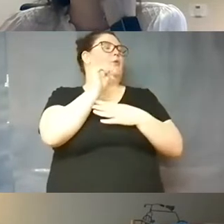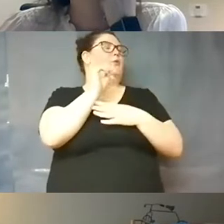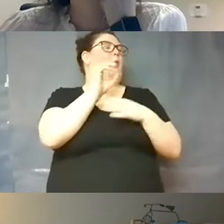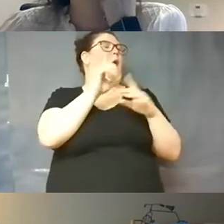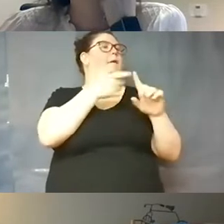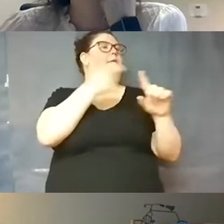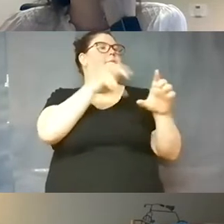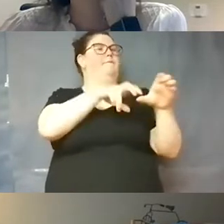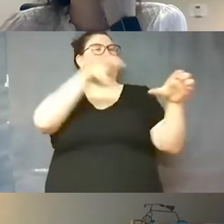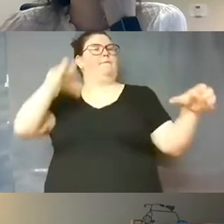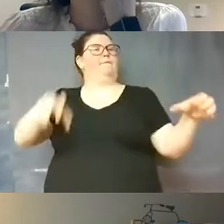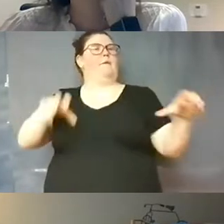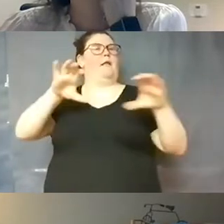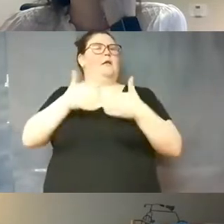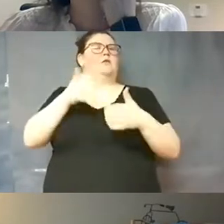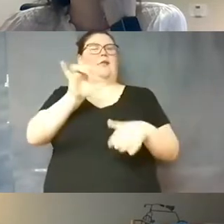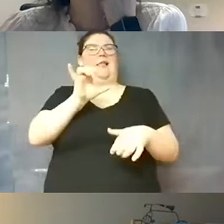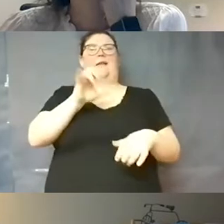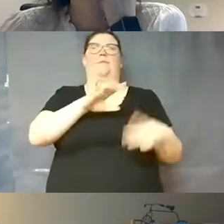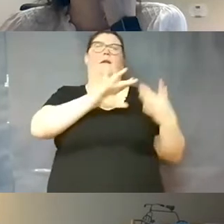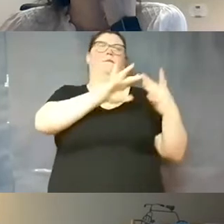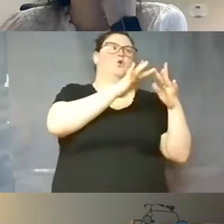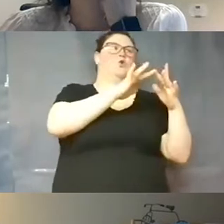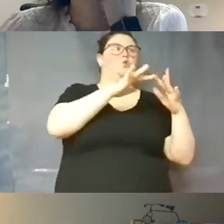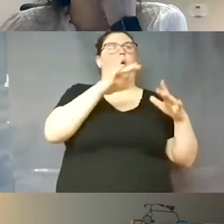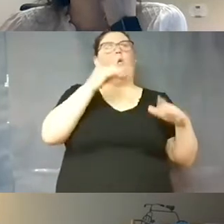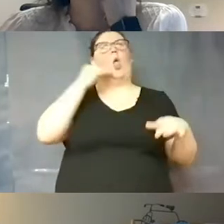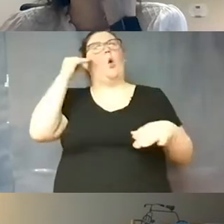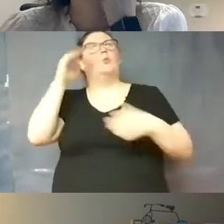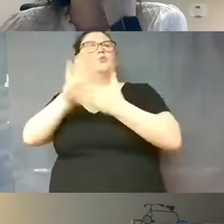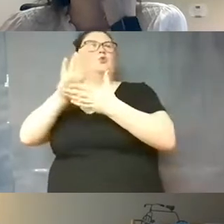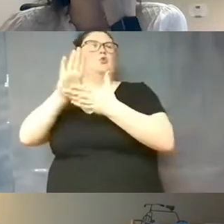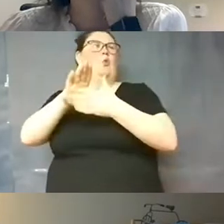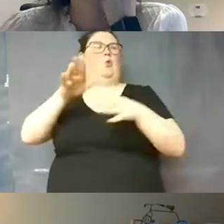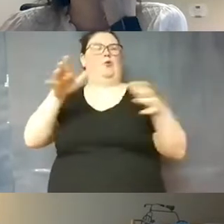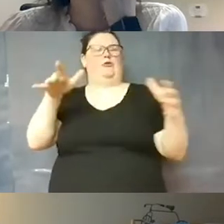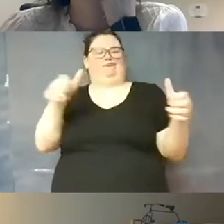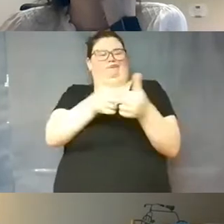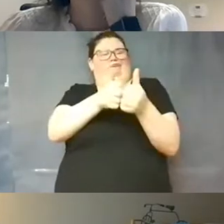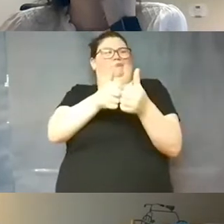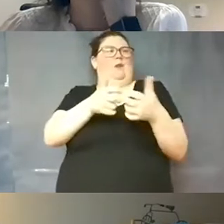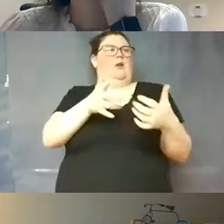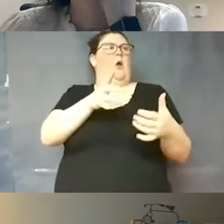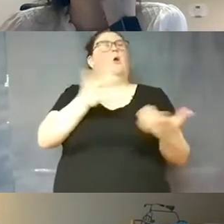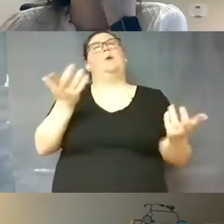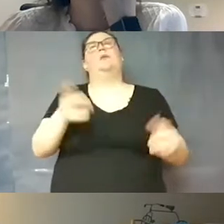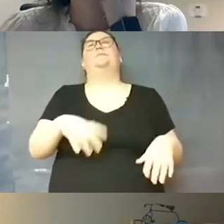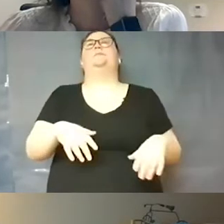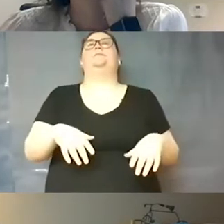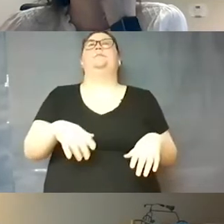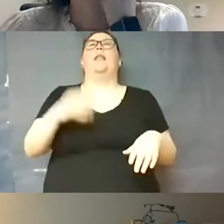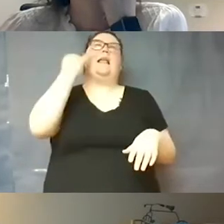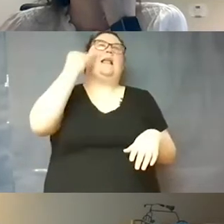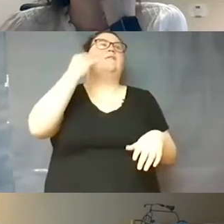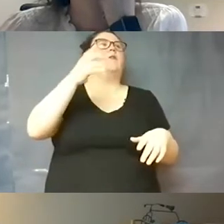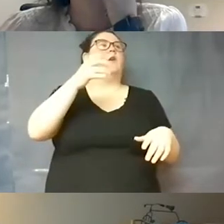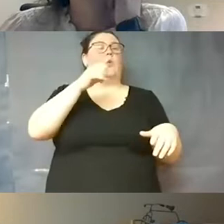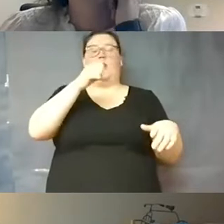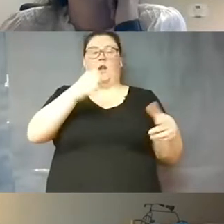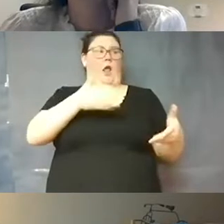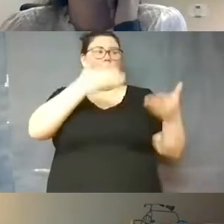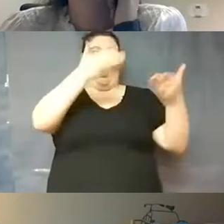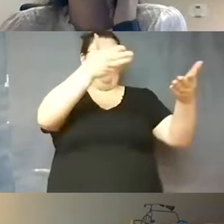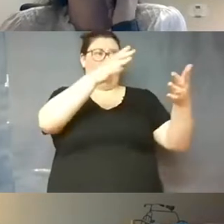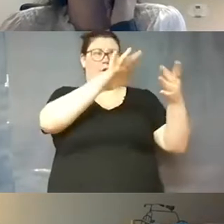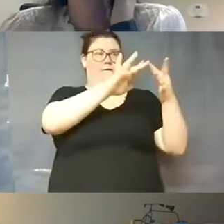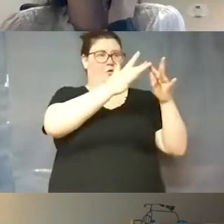slash homeschool hybrid so uh to paraphrase a parent that if if if we were no longer to offer virtual next year